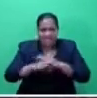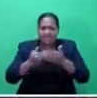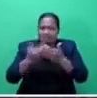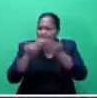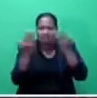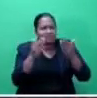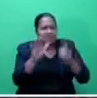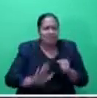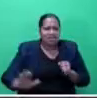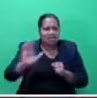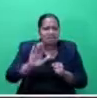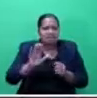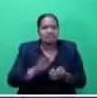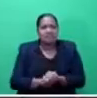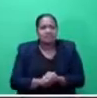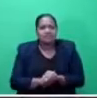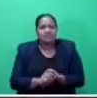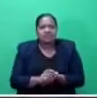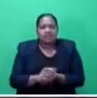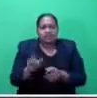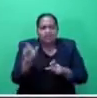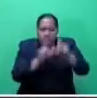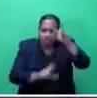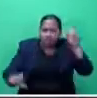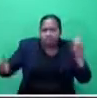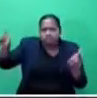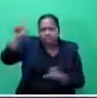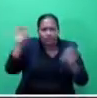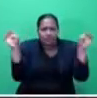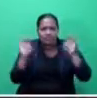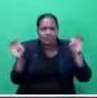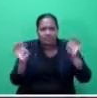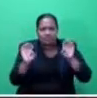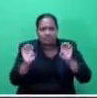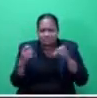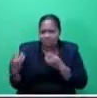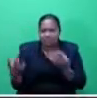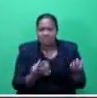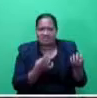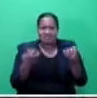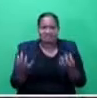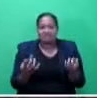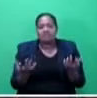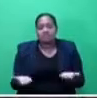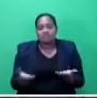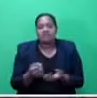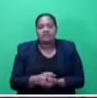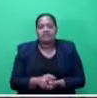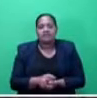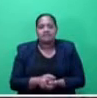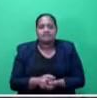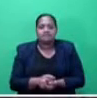of the cycle of emergency management, prevention, preparedness, response, and of course, the recovery.